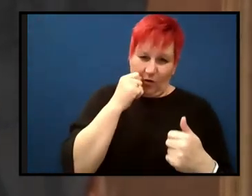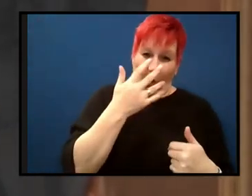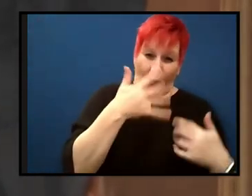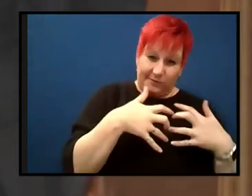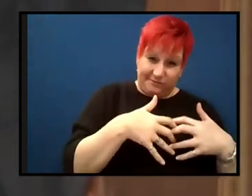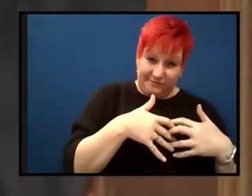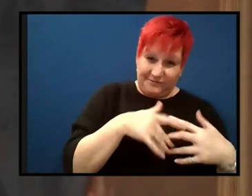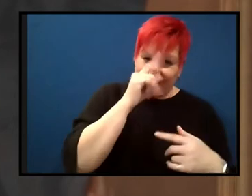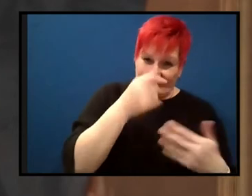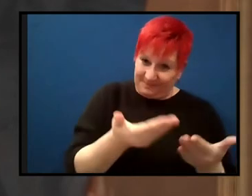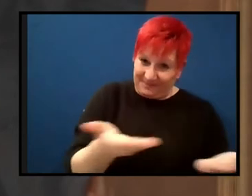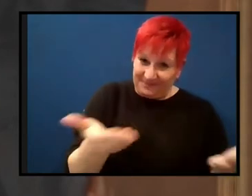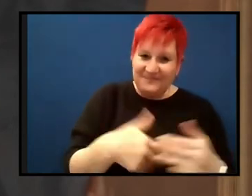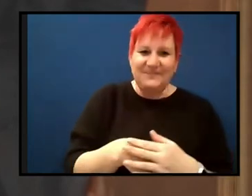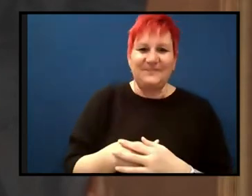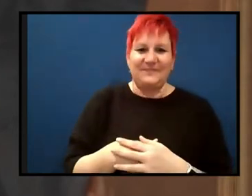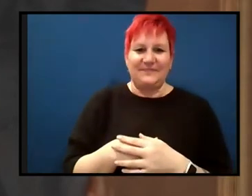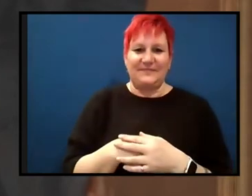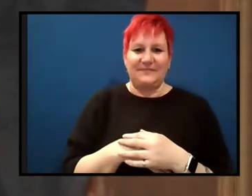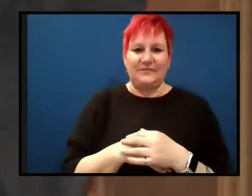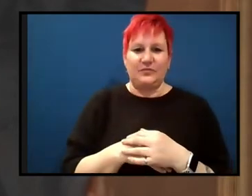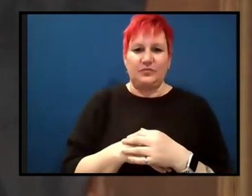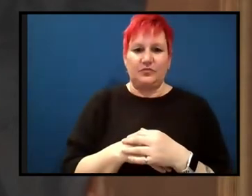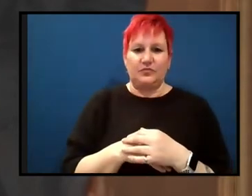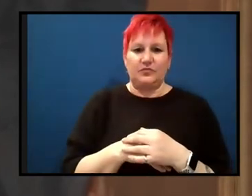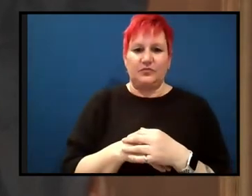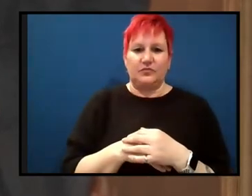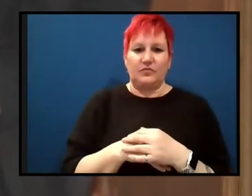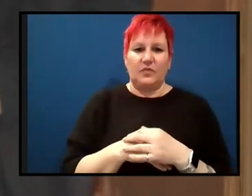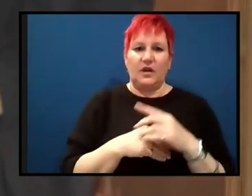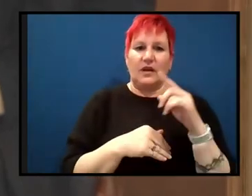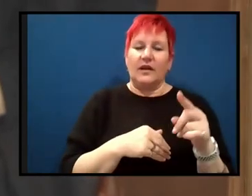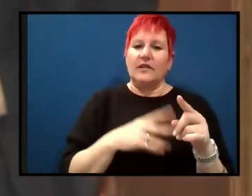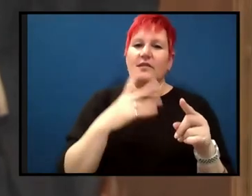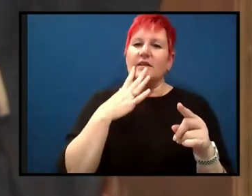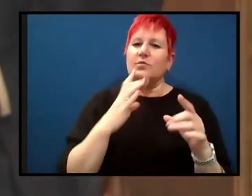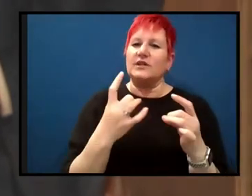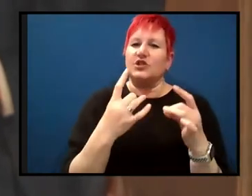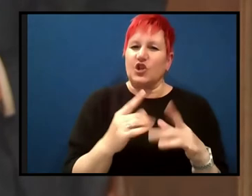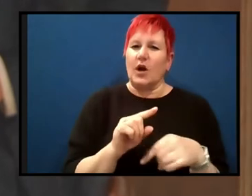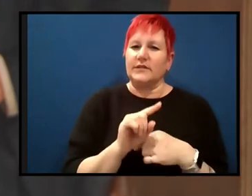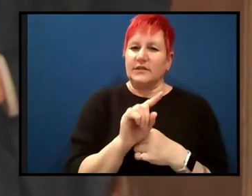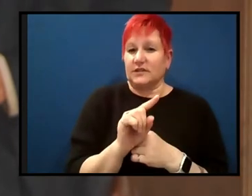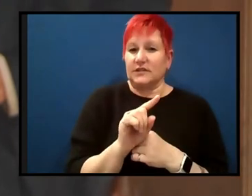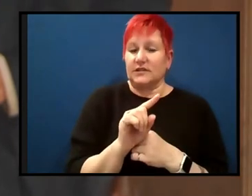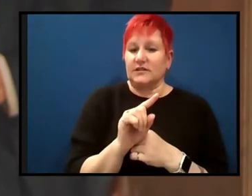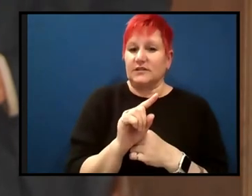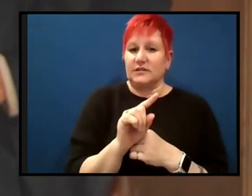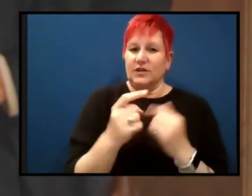um, and that, and that was when the revolution was, you know, had just begun. So, you know, it was, you know, leading up to that,